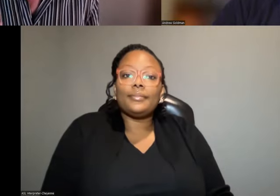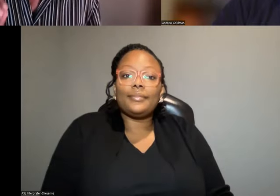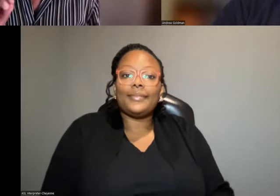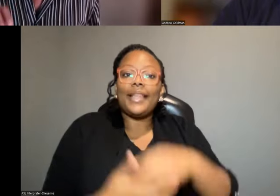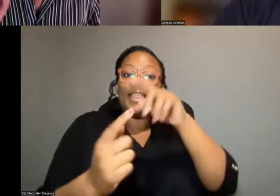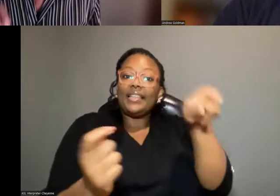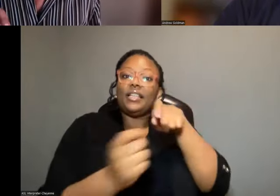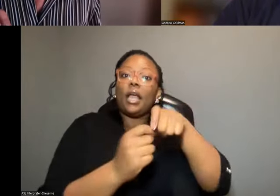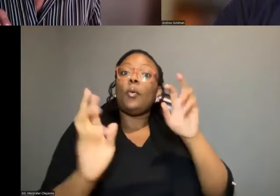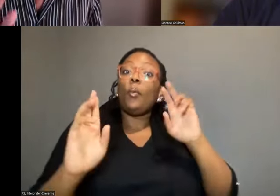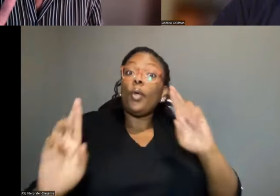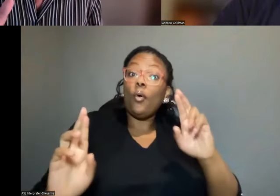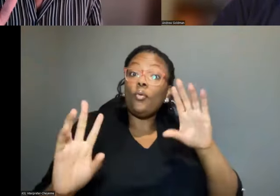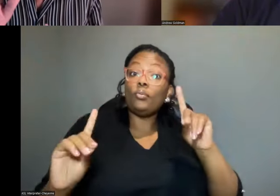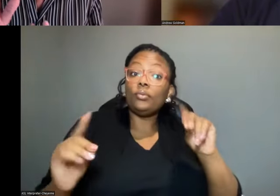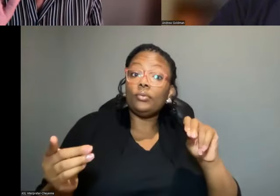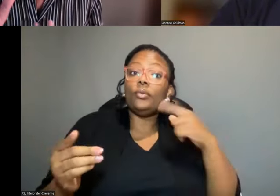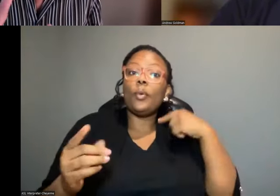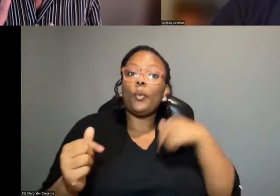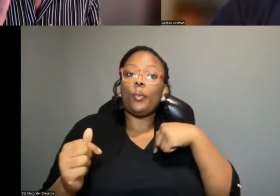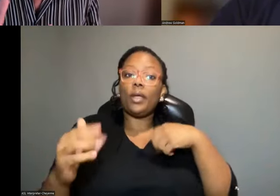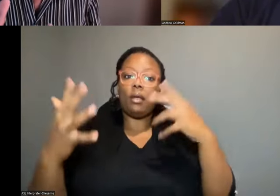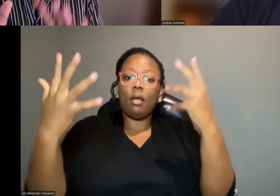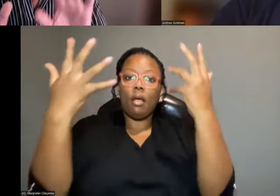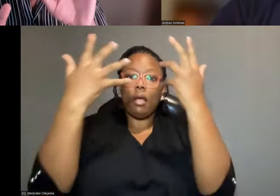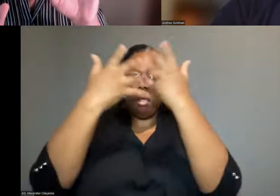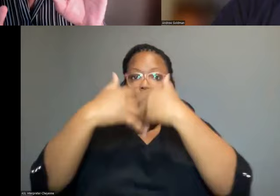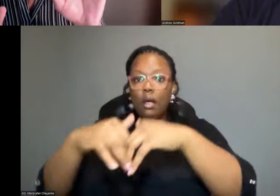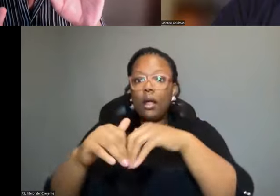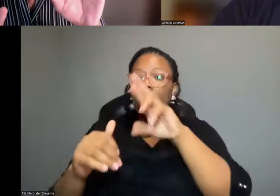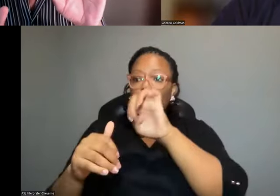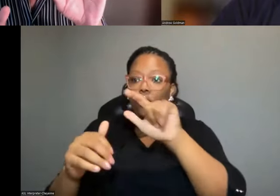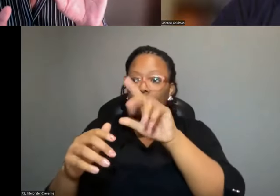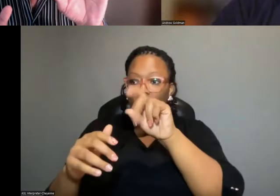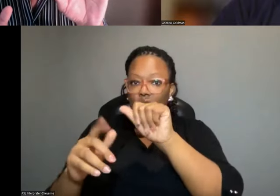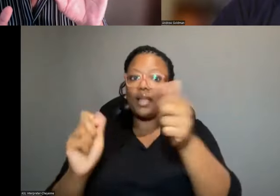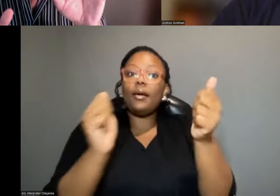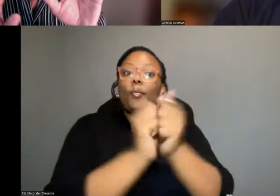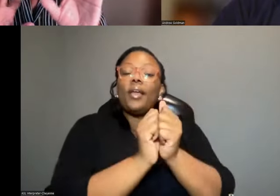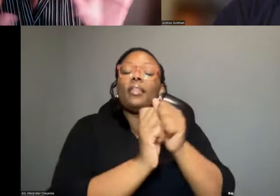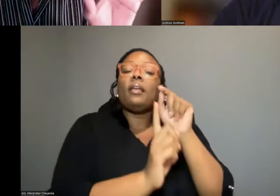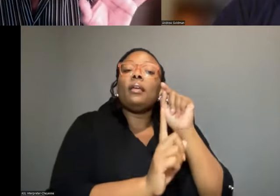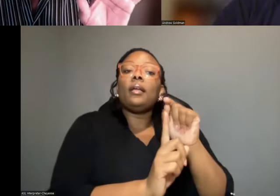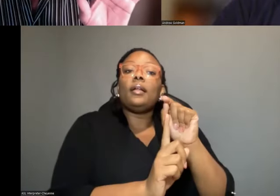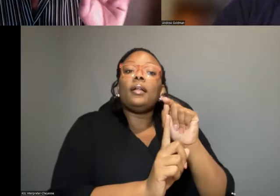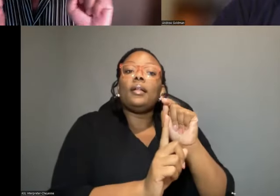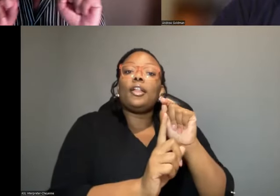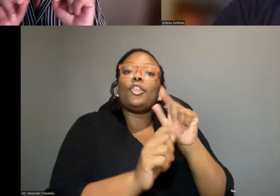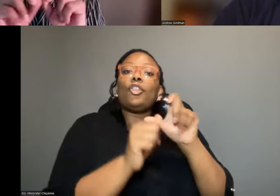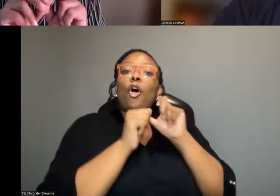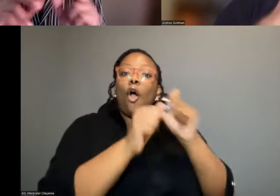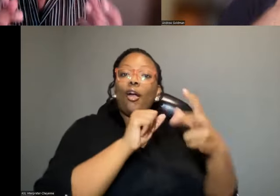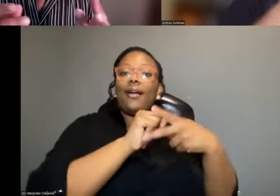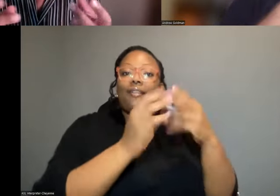is exactly what we hope to do when we can align the coral data with the, the archival records.